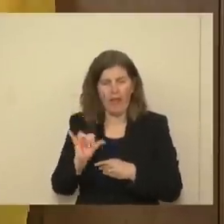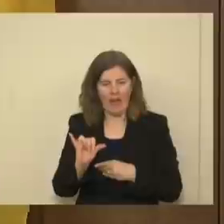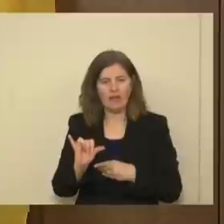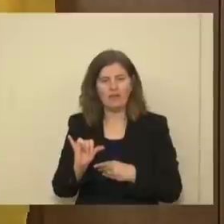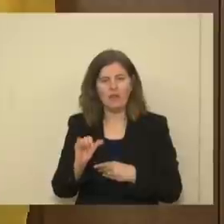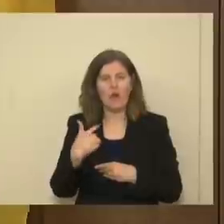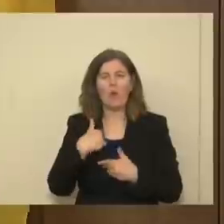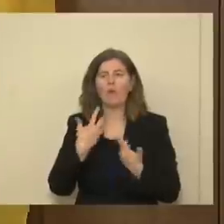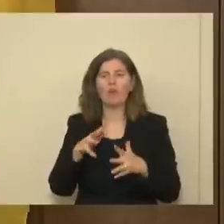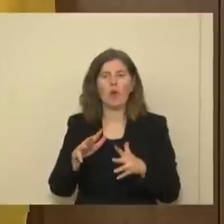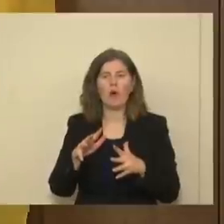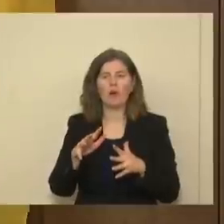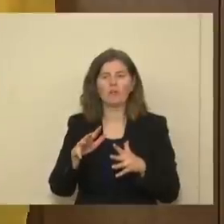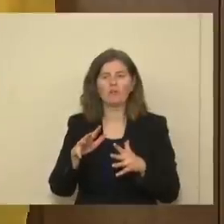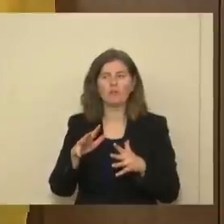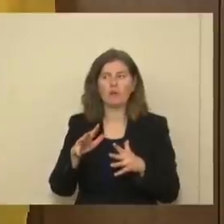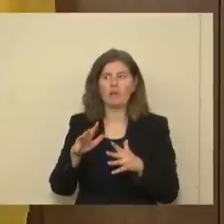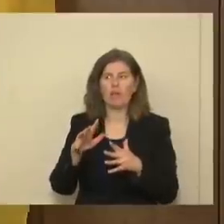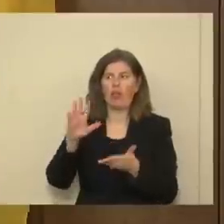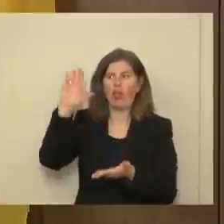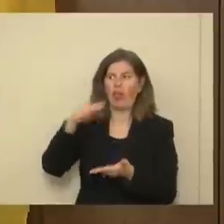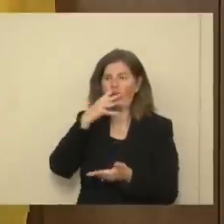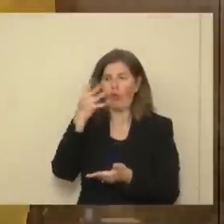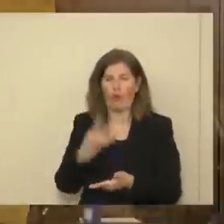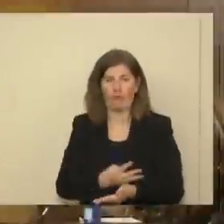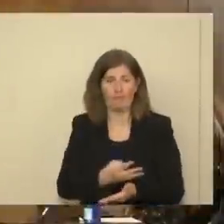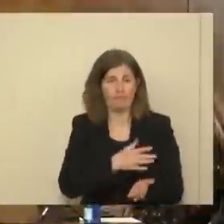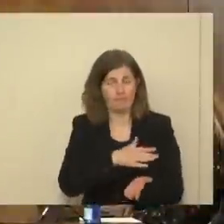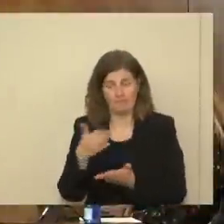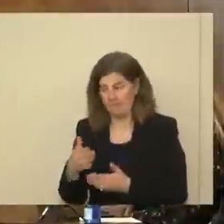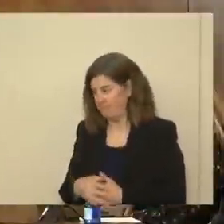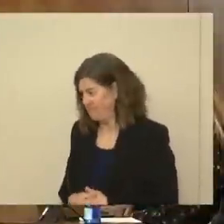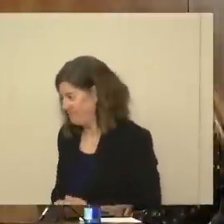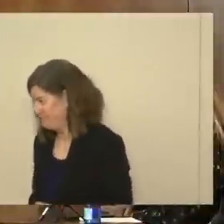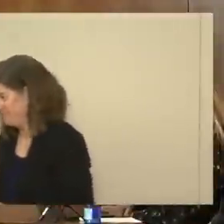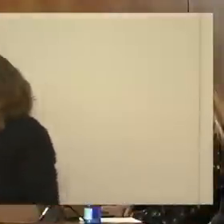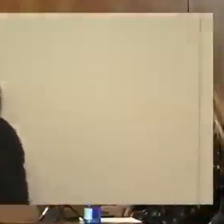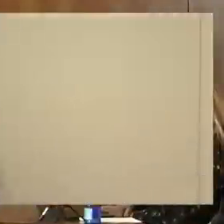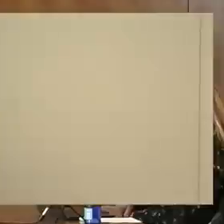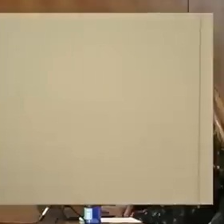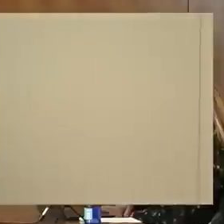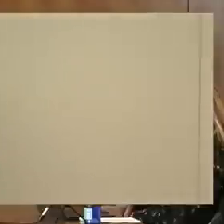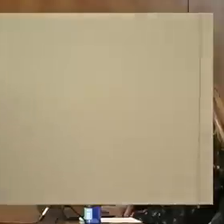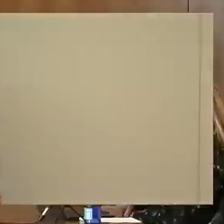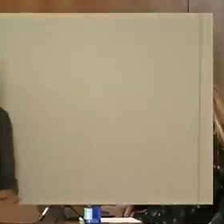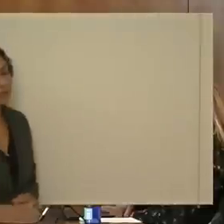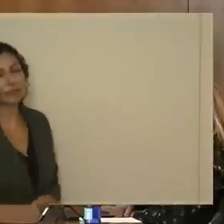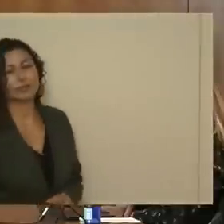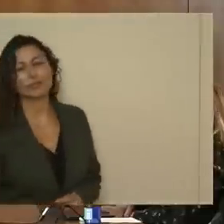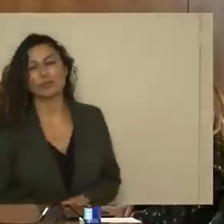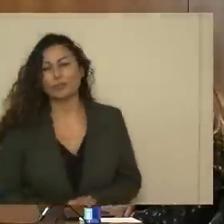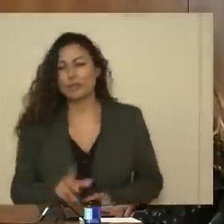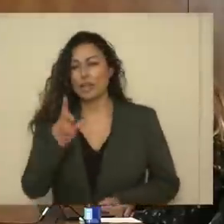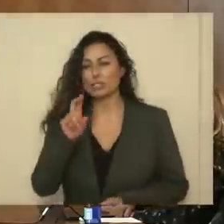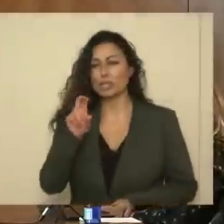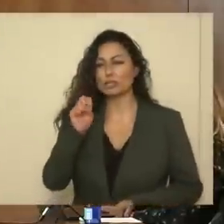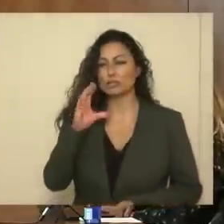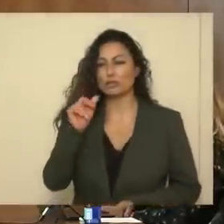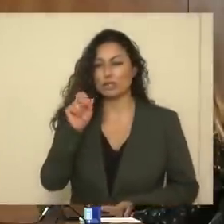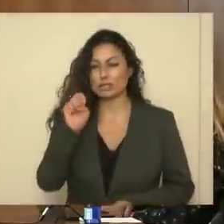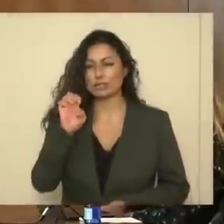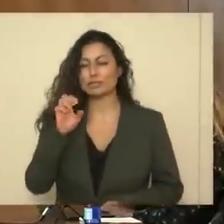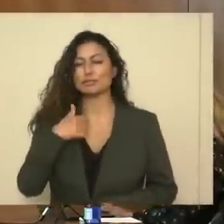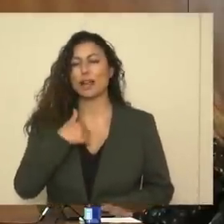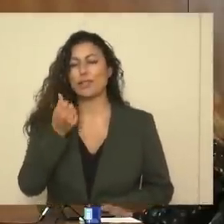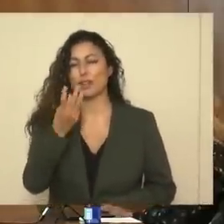we don't get underrepresented in that effort. Dr. Scrace. Yeah, just a couple things to add, Governor. It's a really important question, and I have a